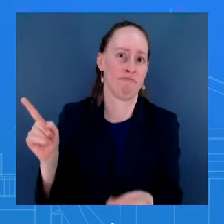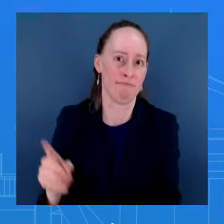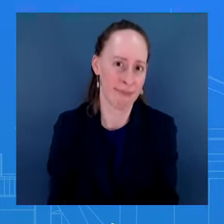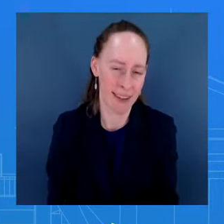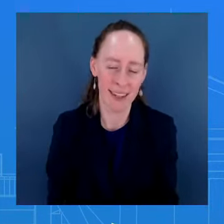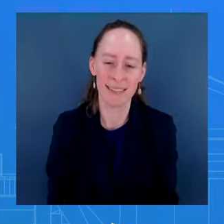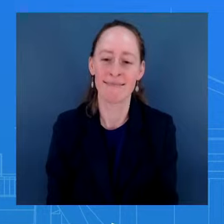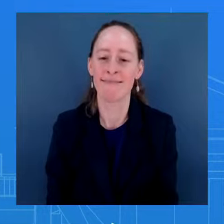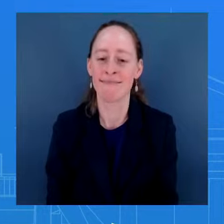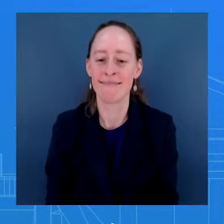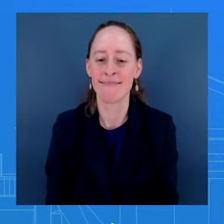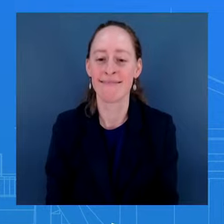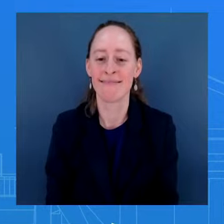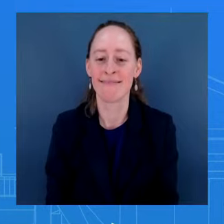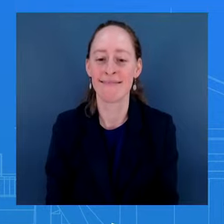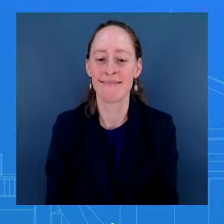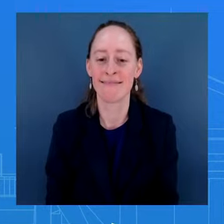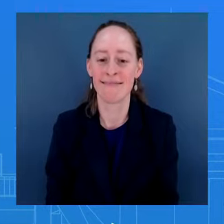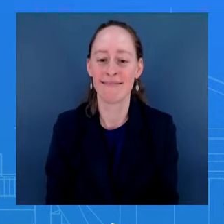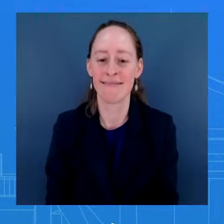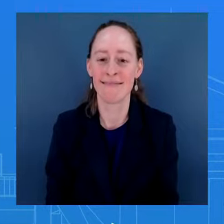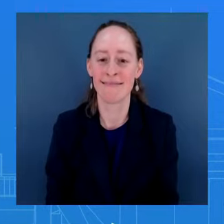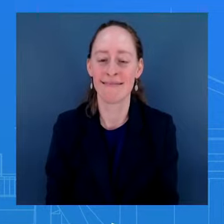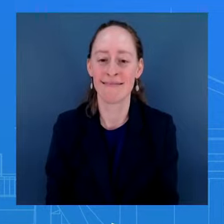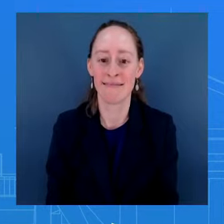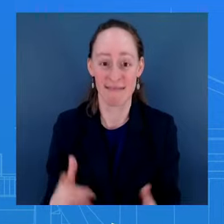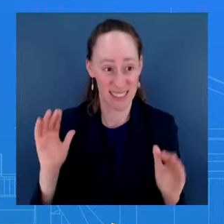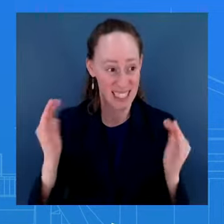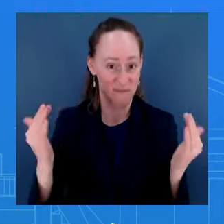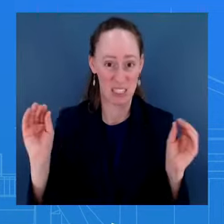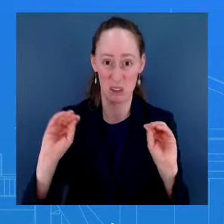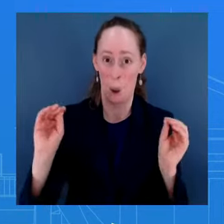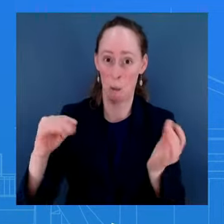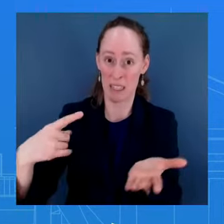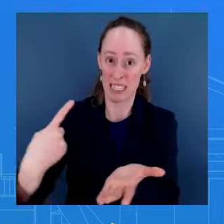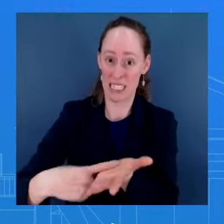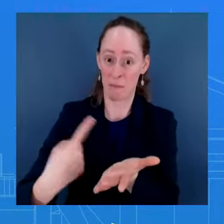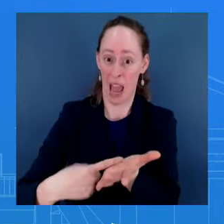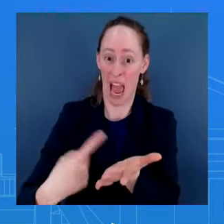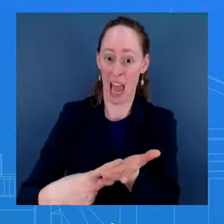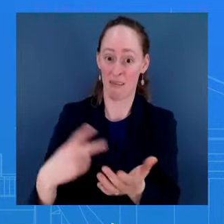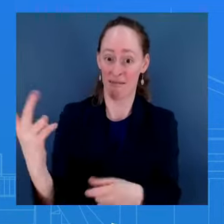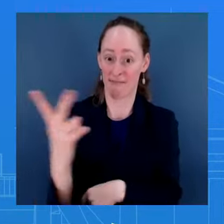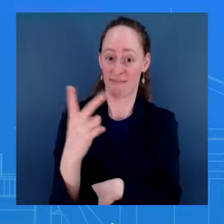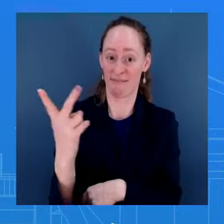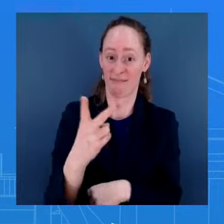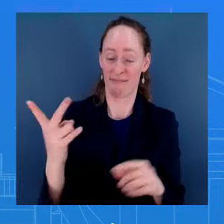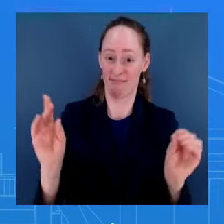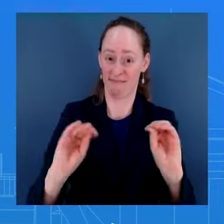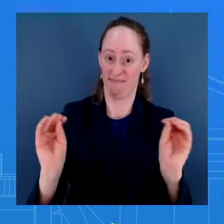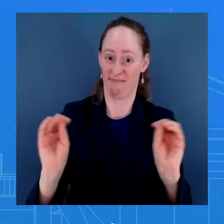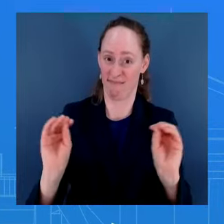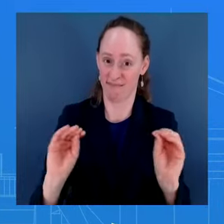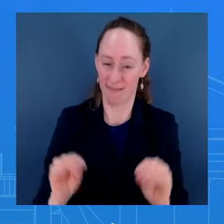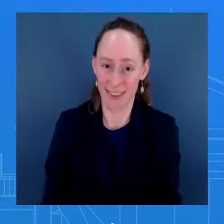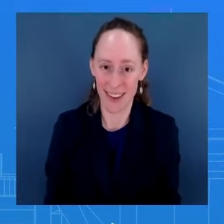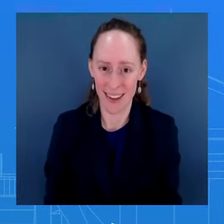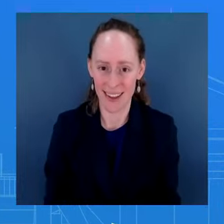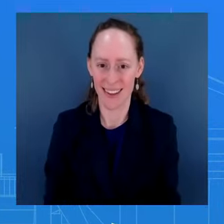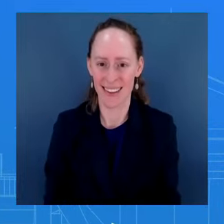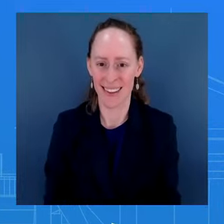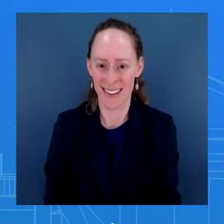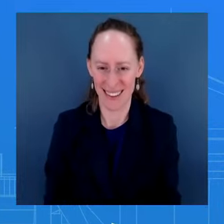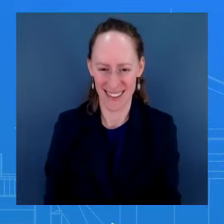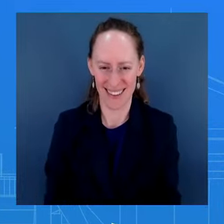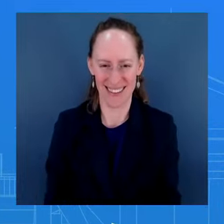Donald Trump debates. Is that what you're excited about? Is that what you want to see? Because you keep asking me. You've asked me about three, four, five